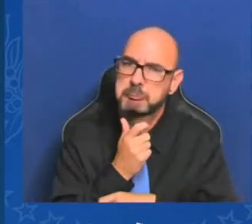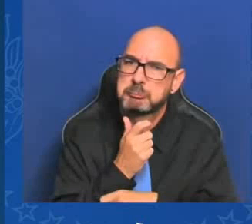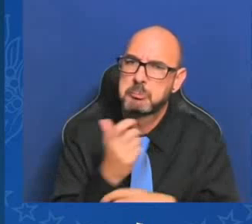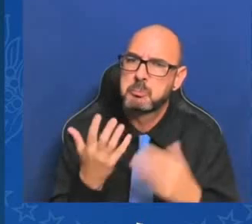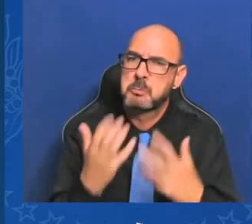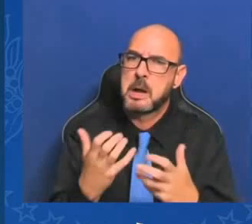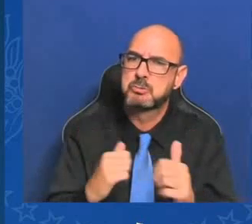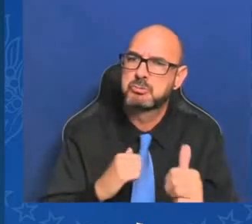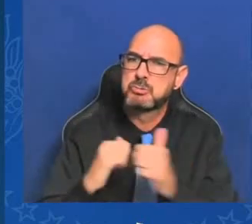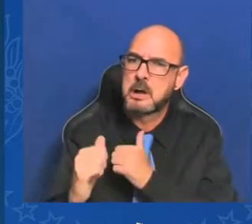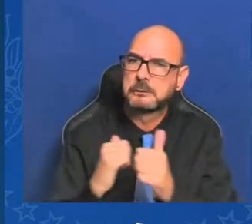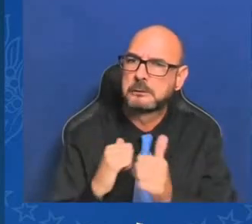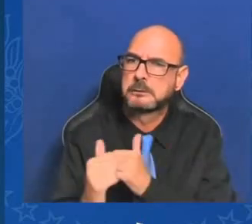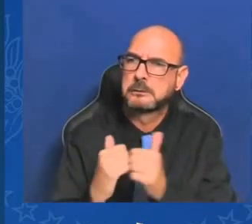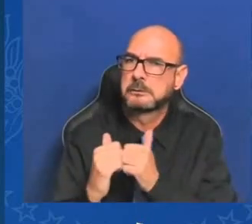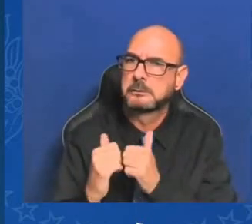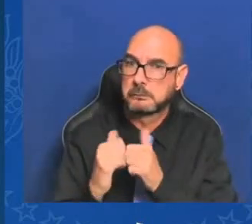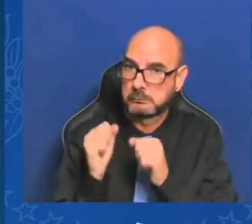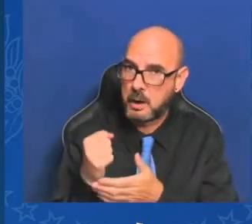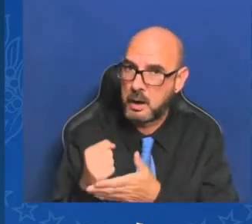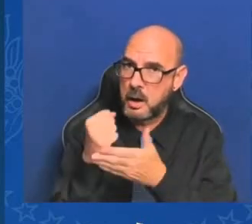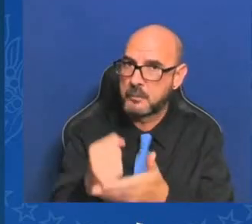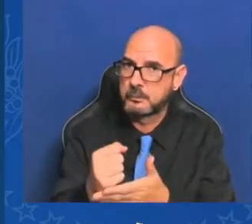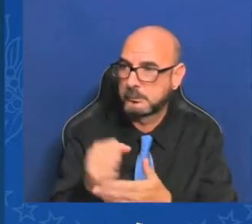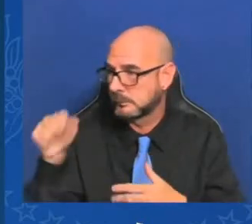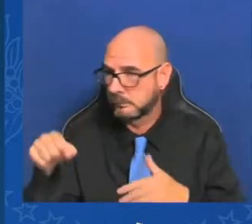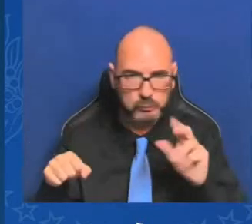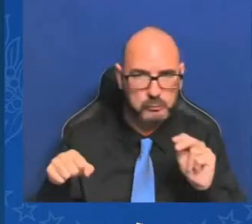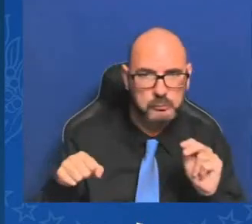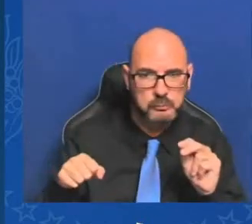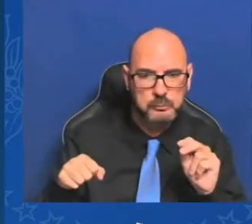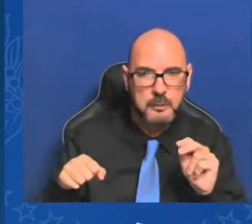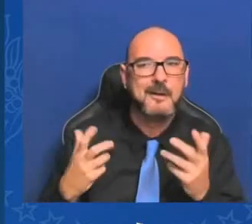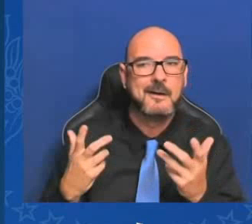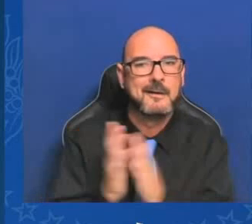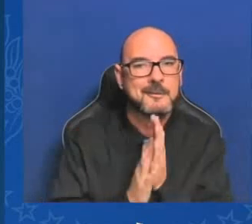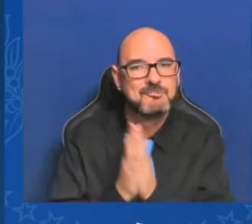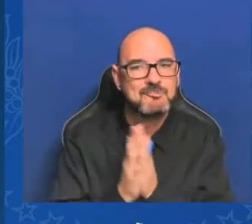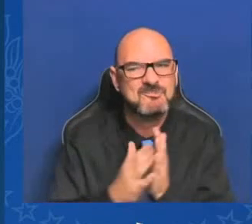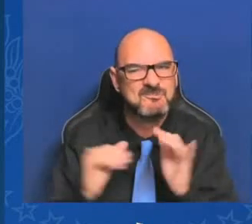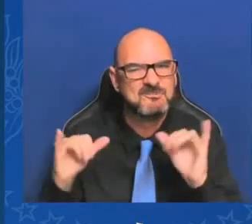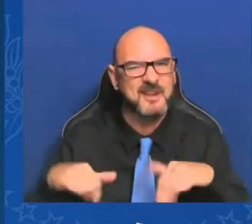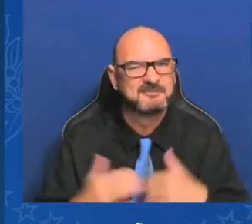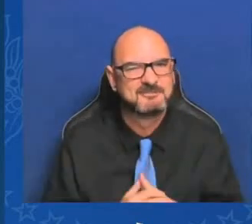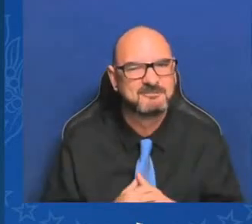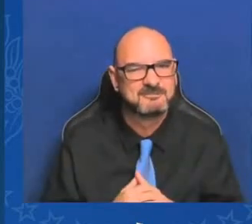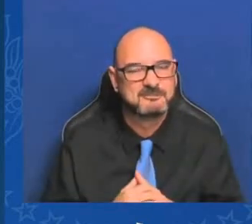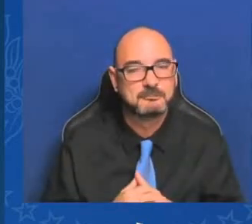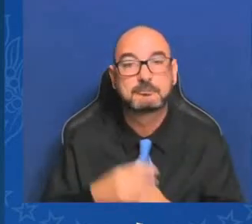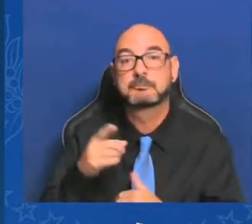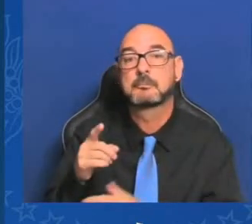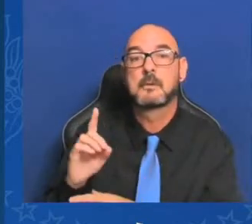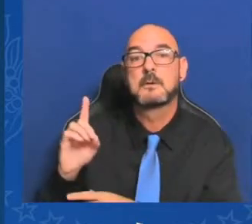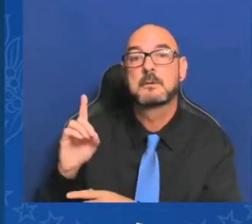my state of Delaware, which was a very, uh, at least a purple, it was a red state when